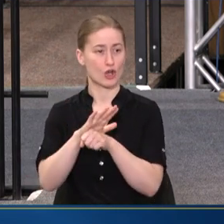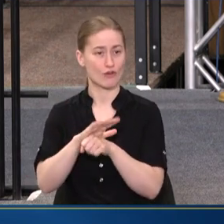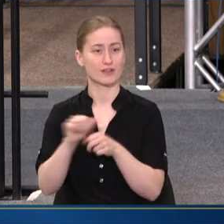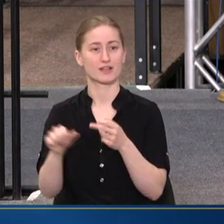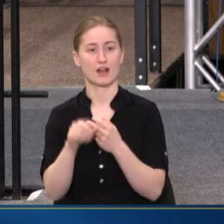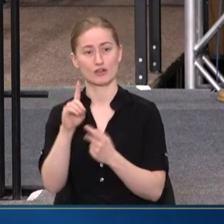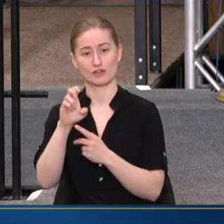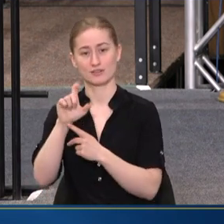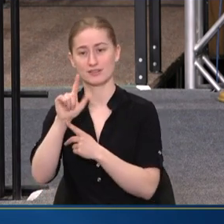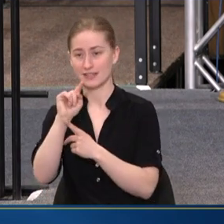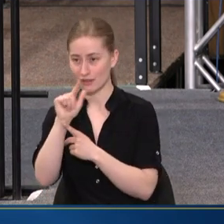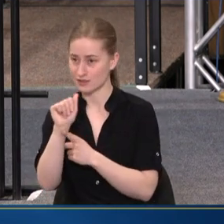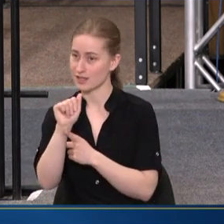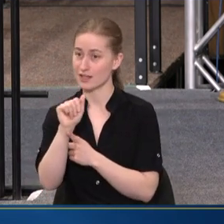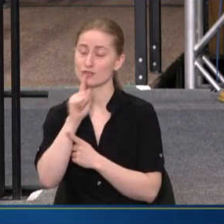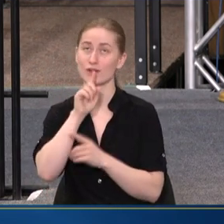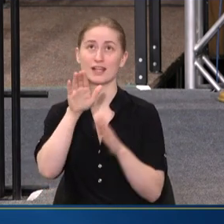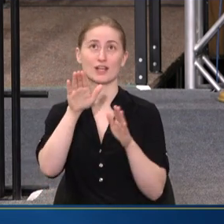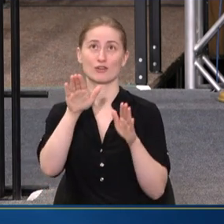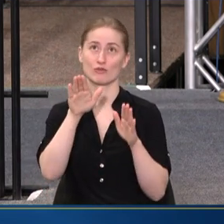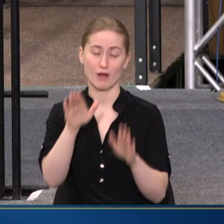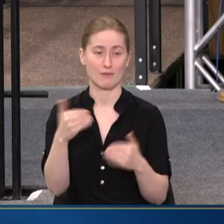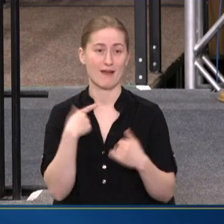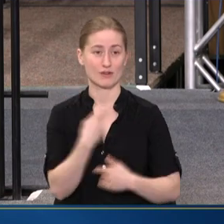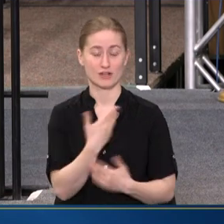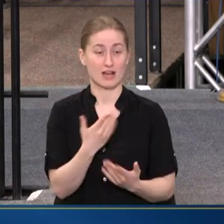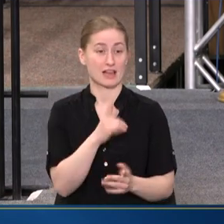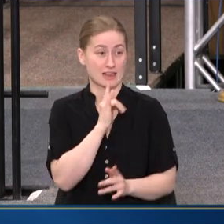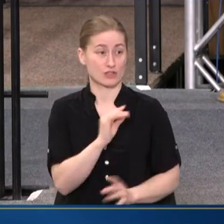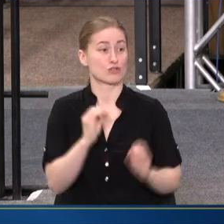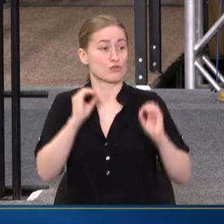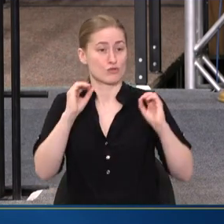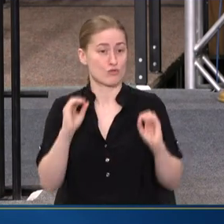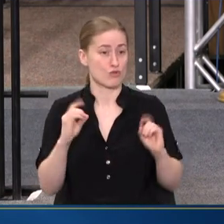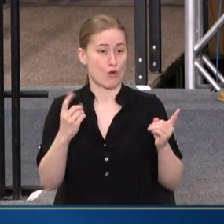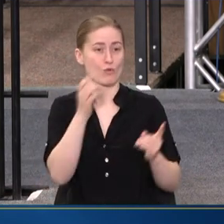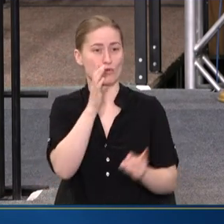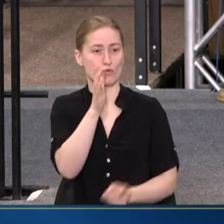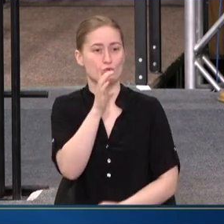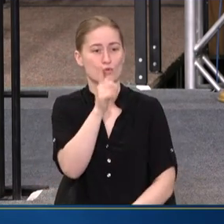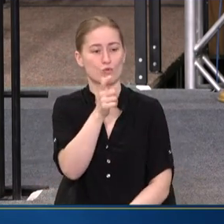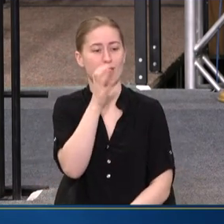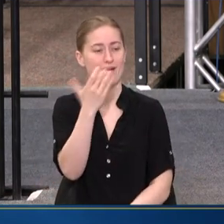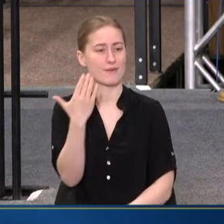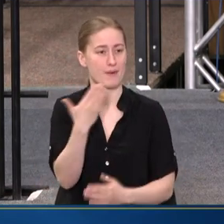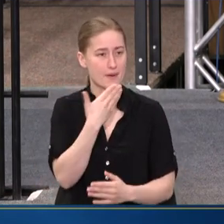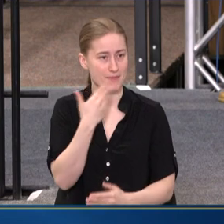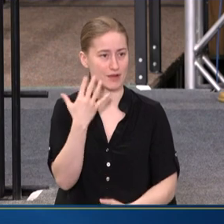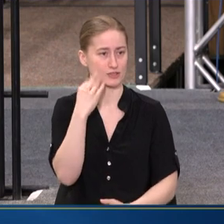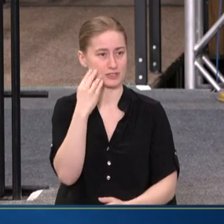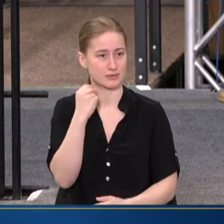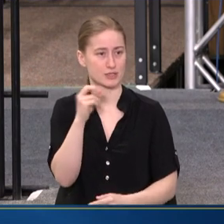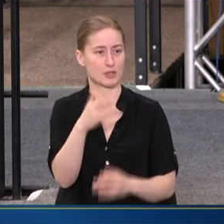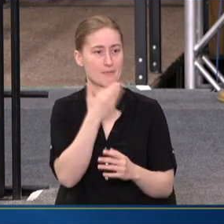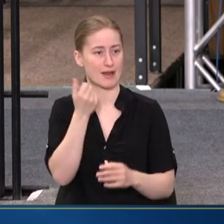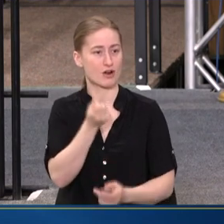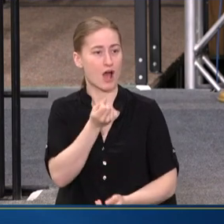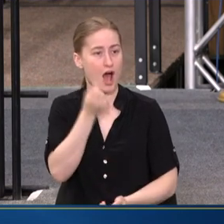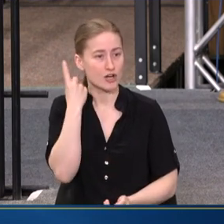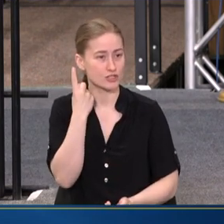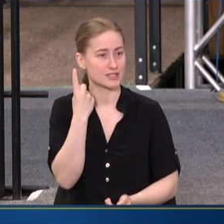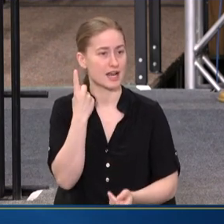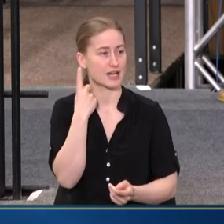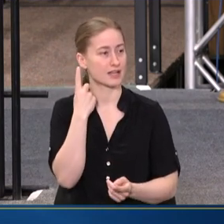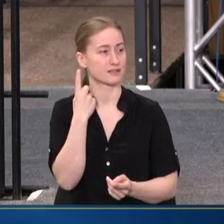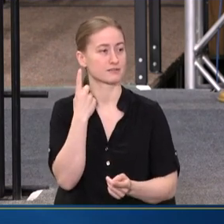HAVE HER HERE AND THERE IS GENUINELY NOBODY WITH A DEEPER UNDERSTANDING OF WHAT IS REQUIRED OF OUR WORKFORCE IN RESPONSE TO A PUBLIC HEALTH